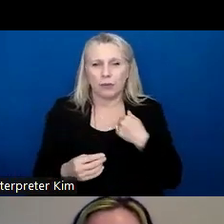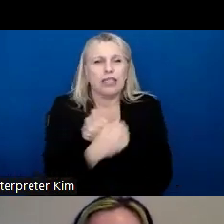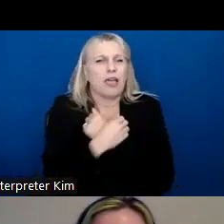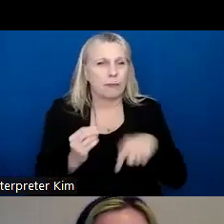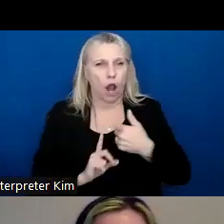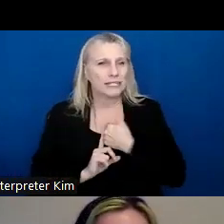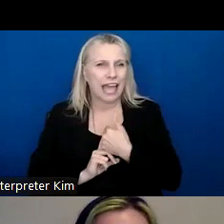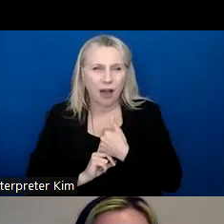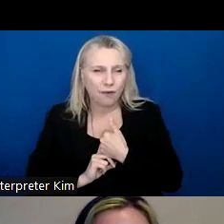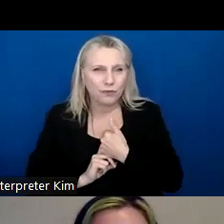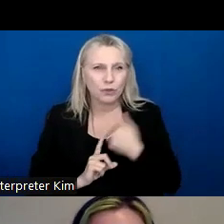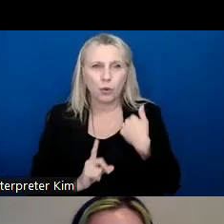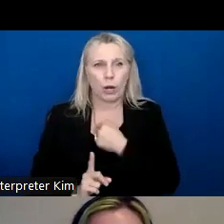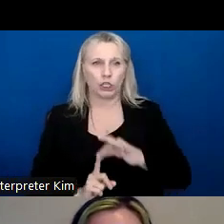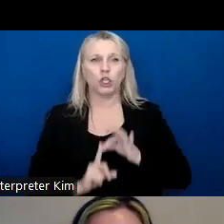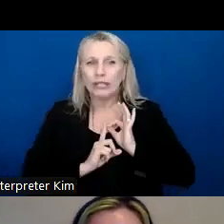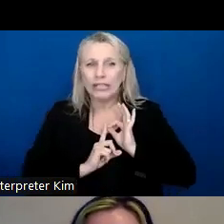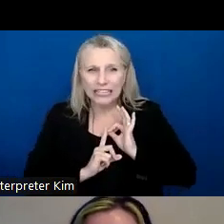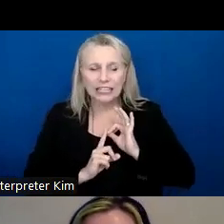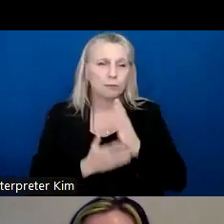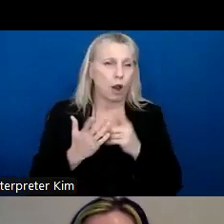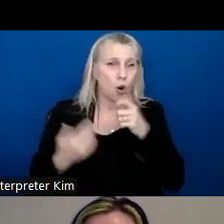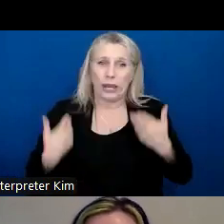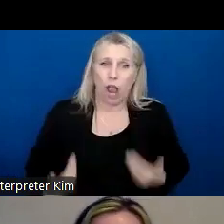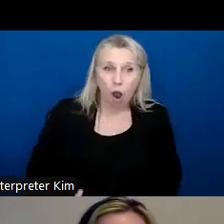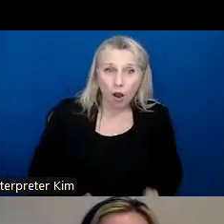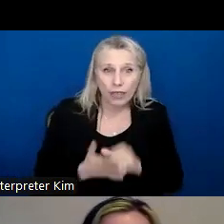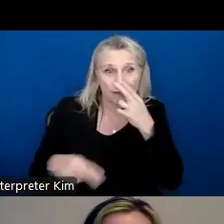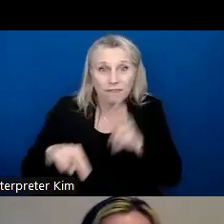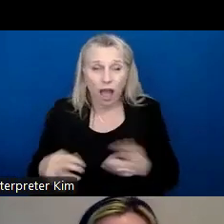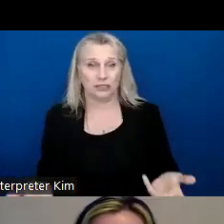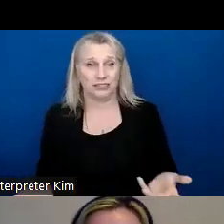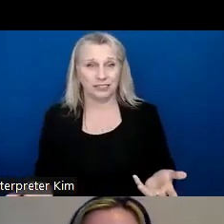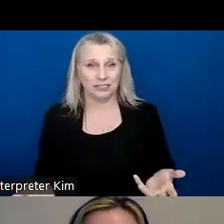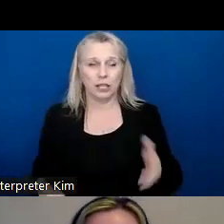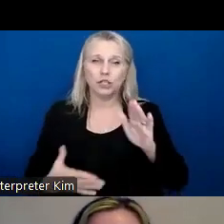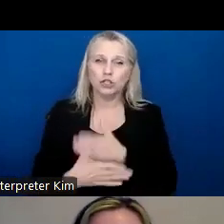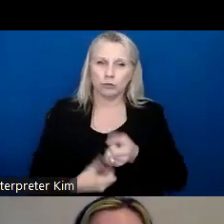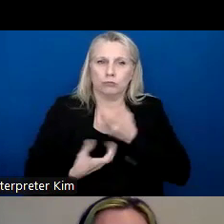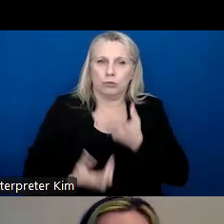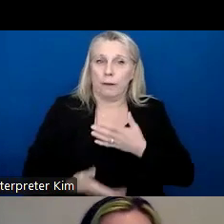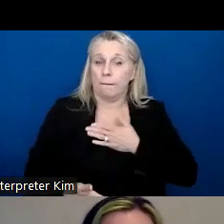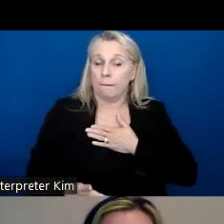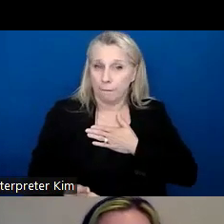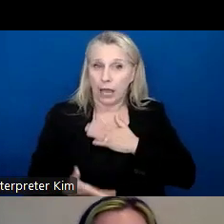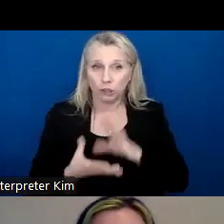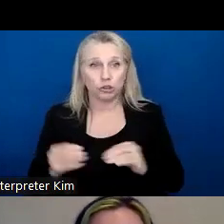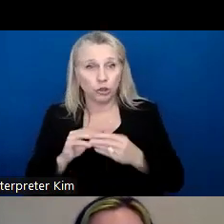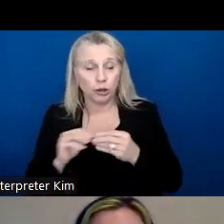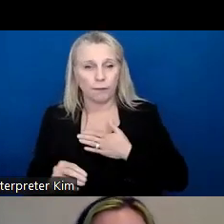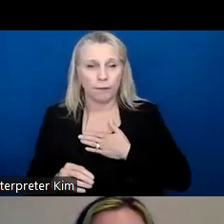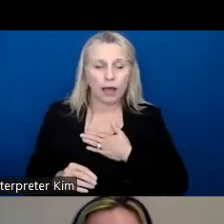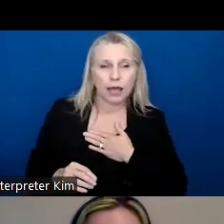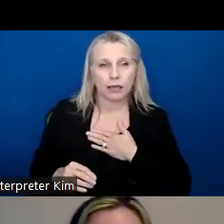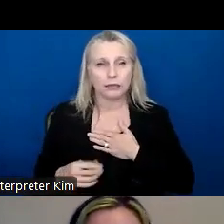Um, and that's part of who we are and that's fun. Um, and, you know, sharing my own stories of insecurities I've had in the past and how